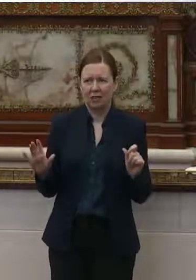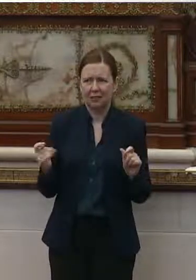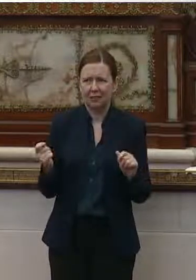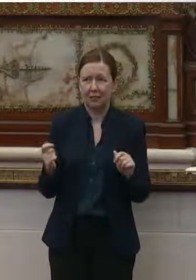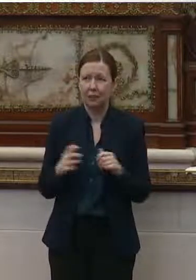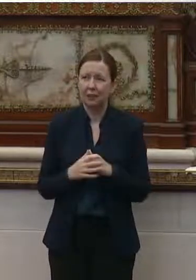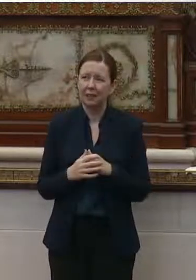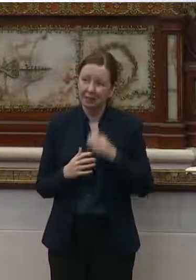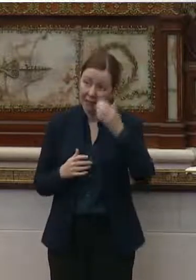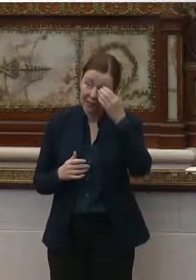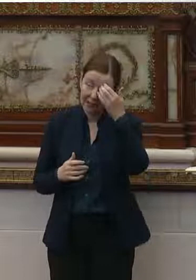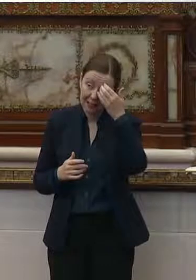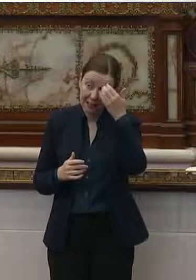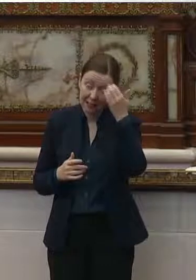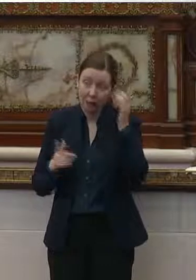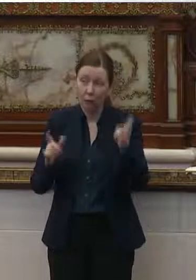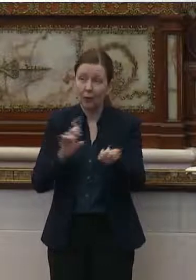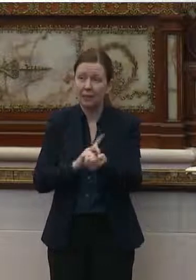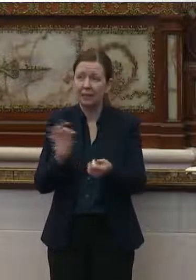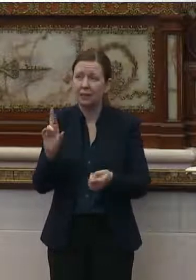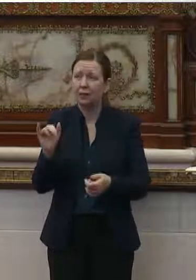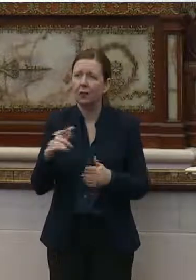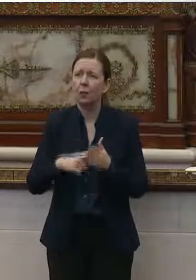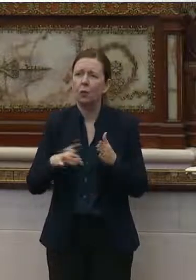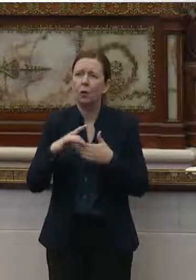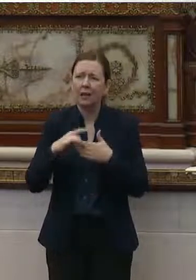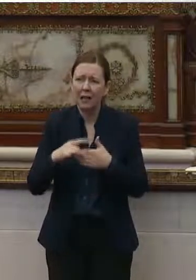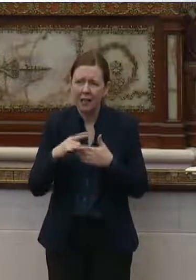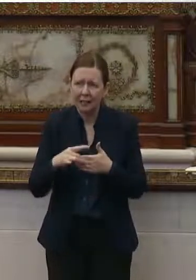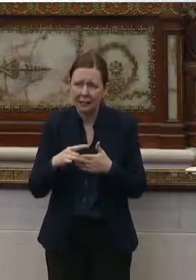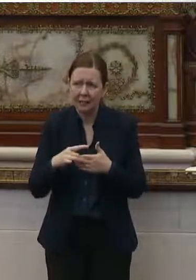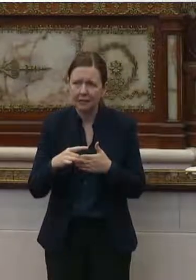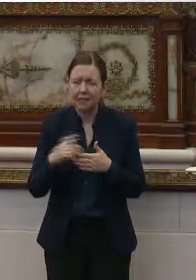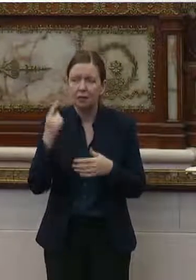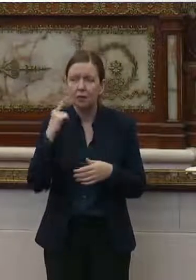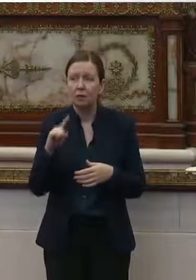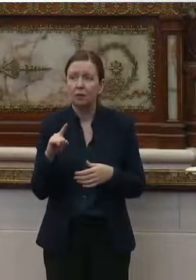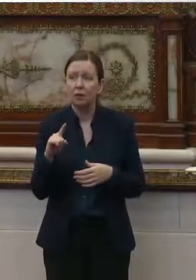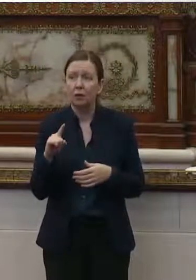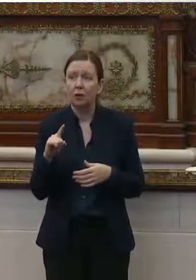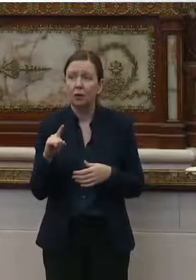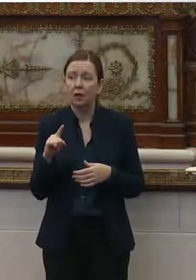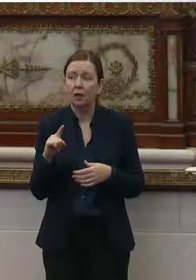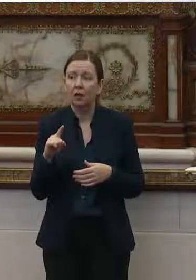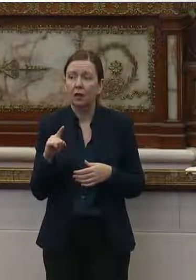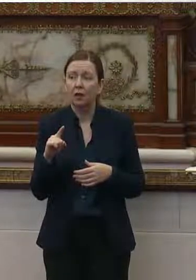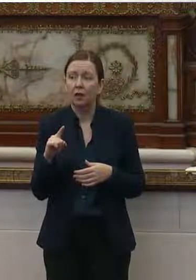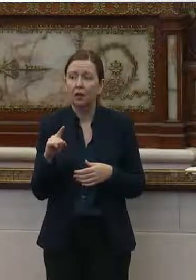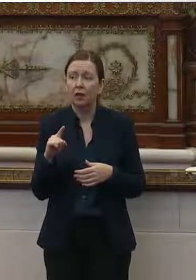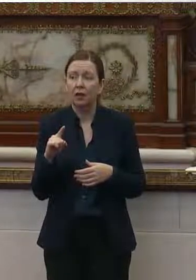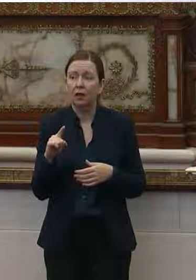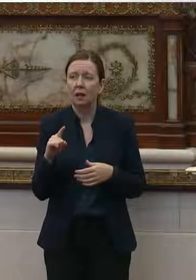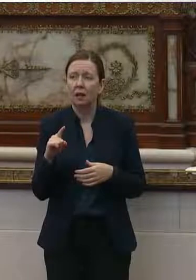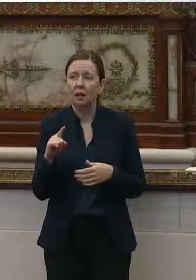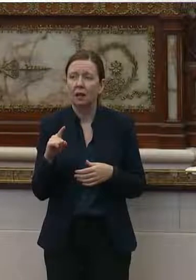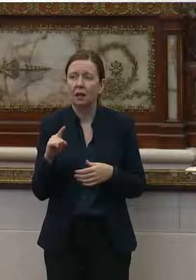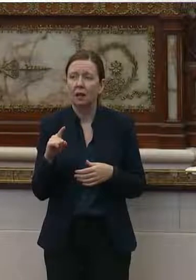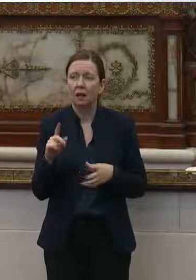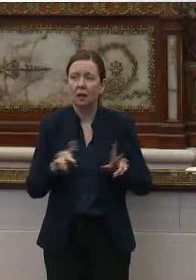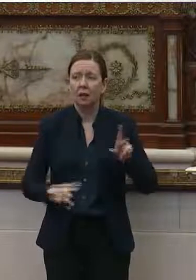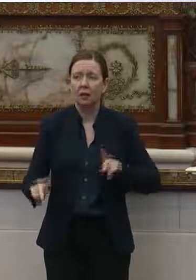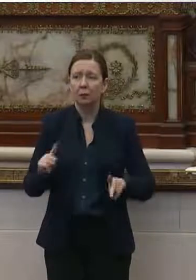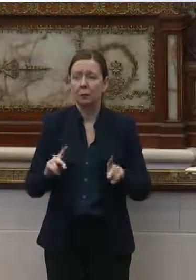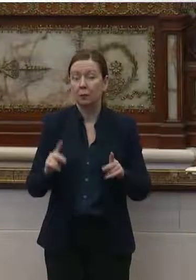but quickly, Farley, what guidance would you give for the citizens going